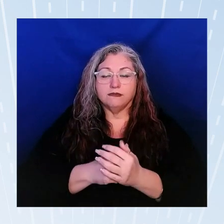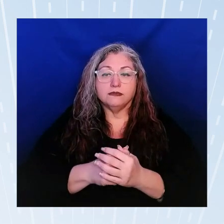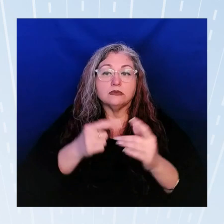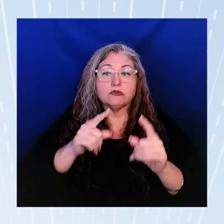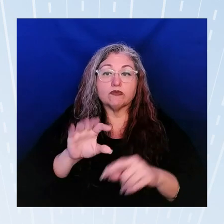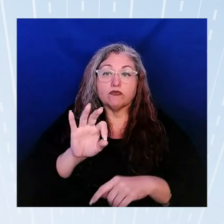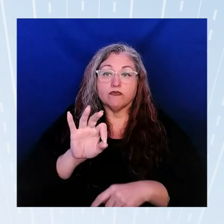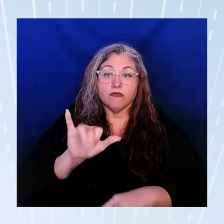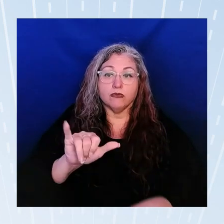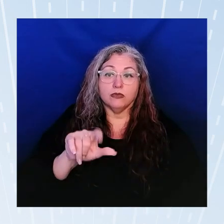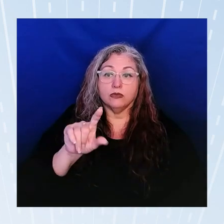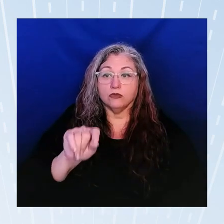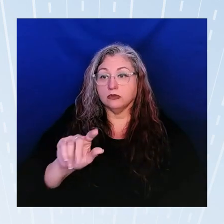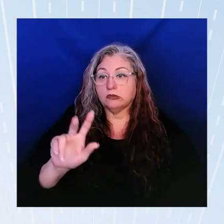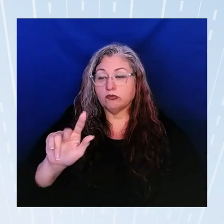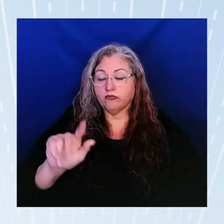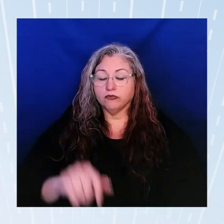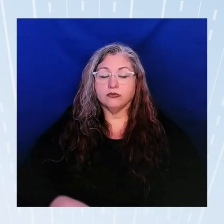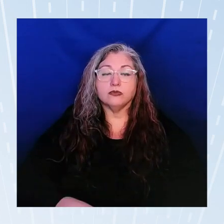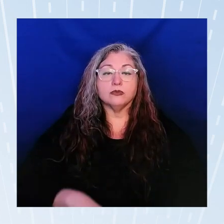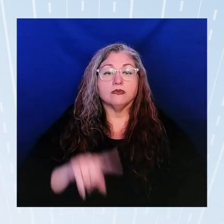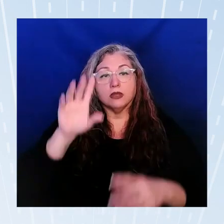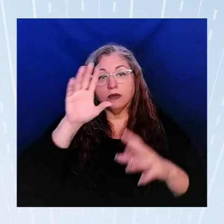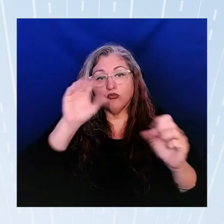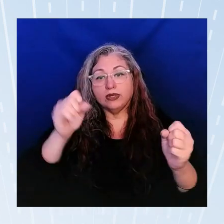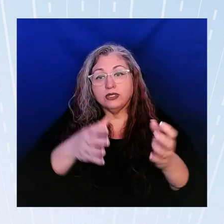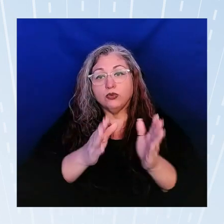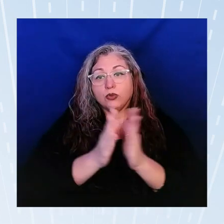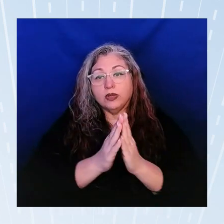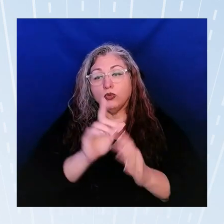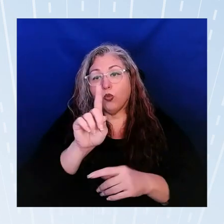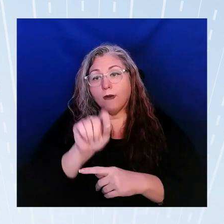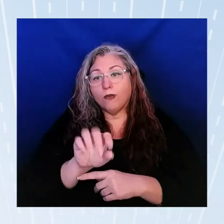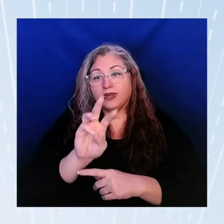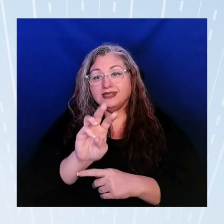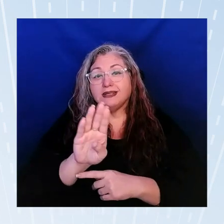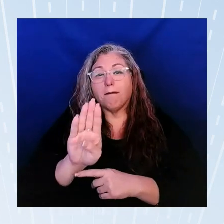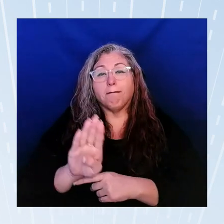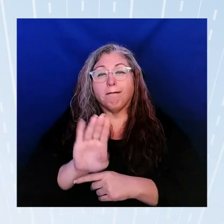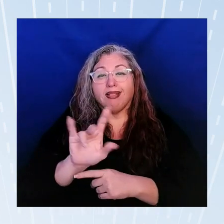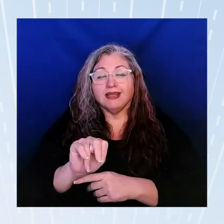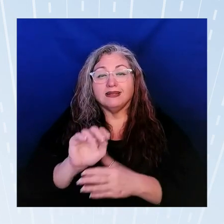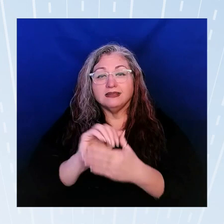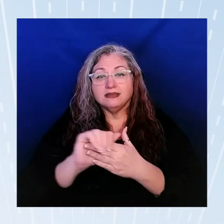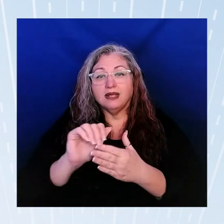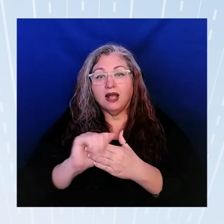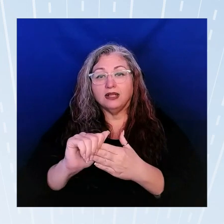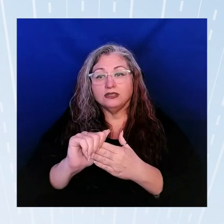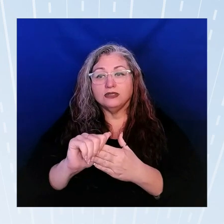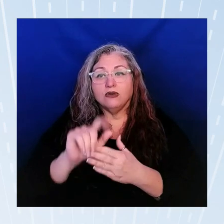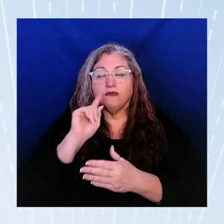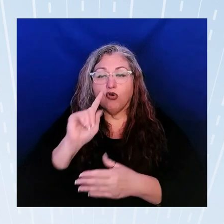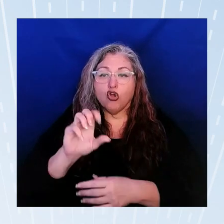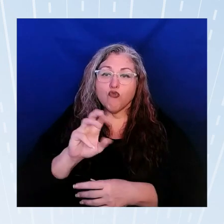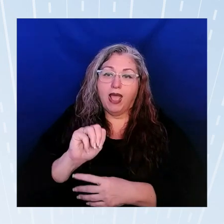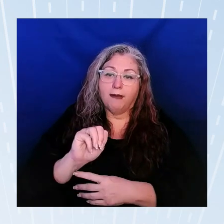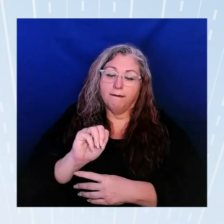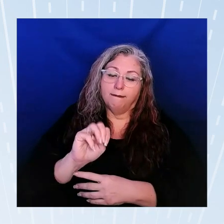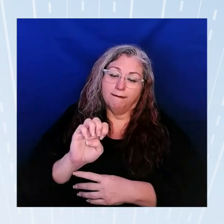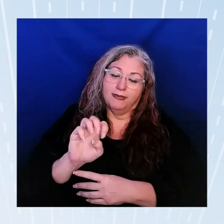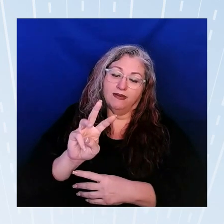year 2023 the president requested 1.6 billion dollars for crime victims fund programs